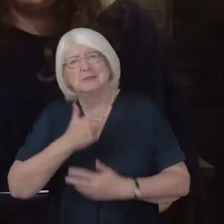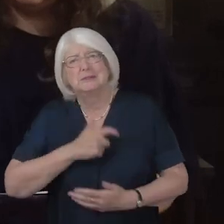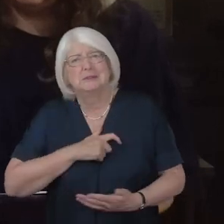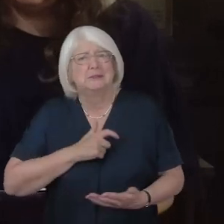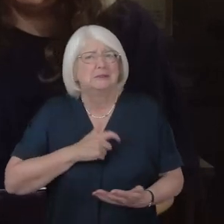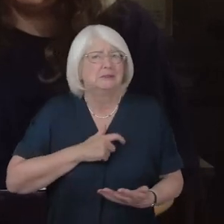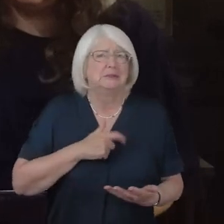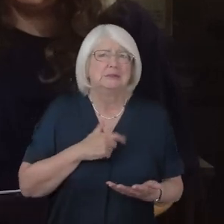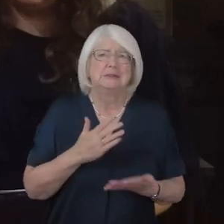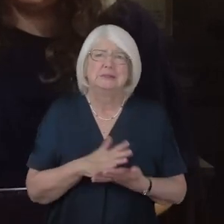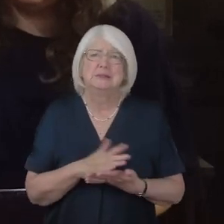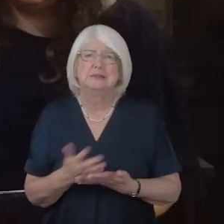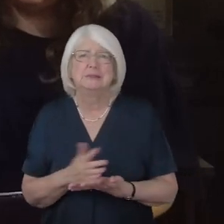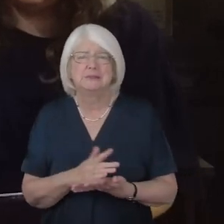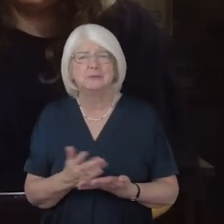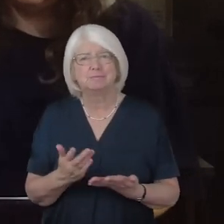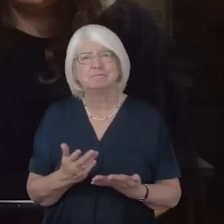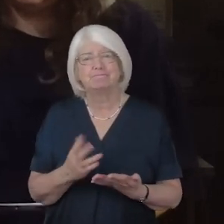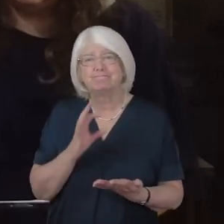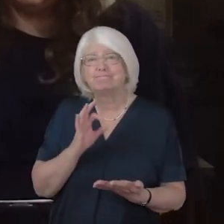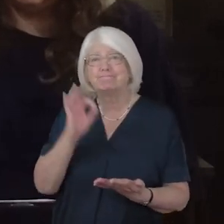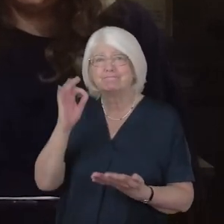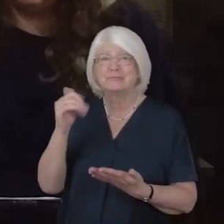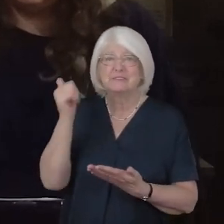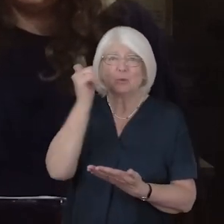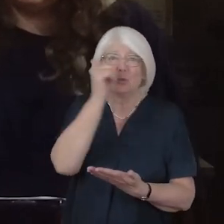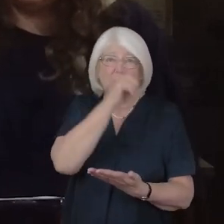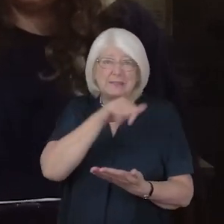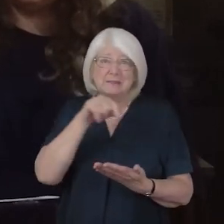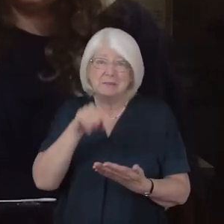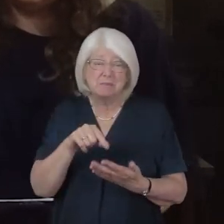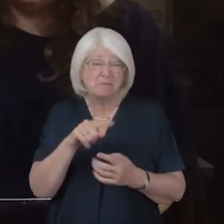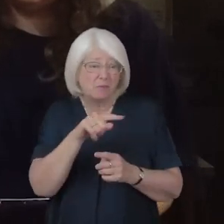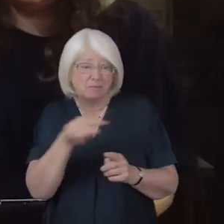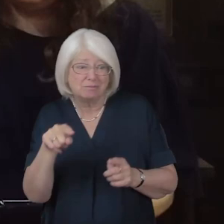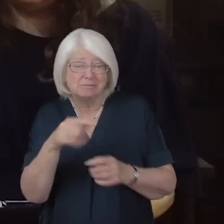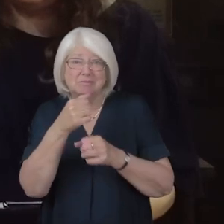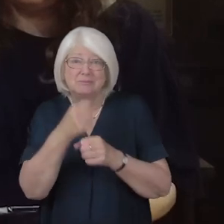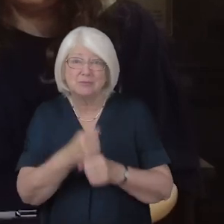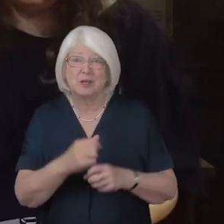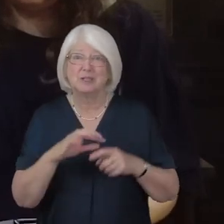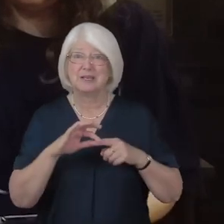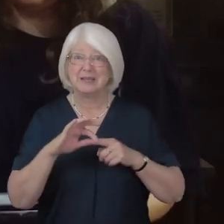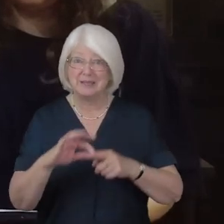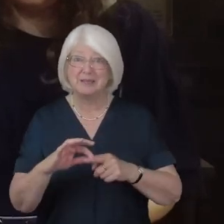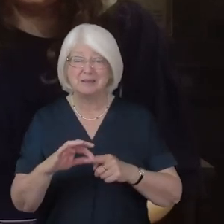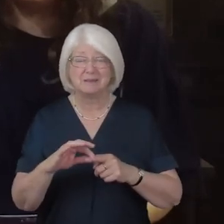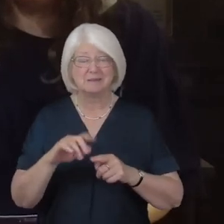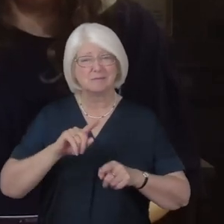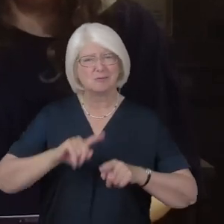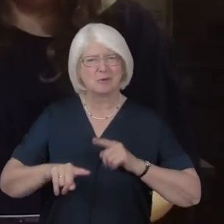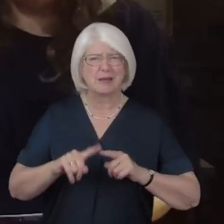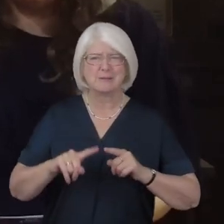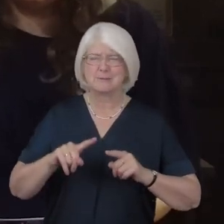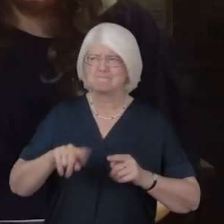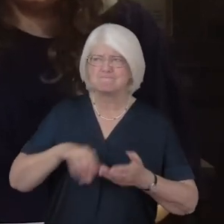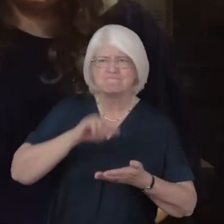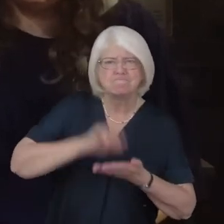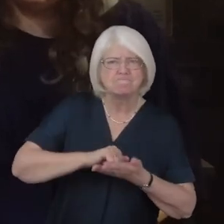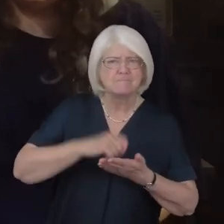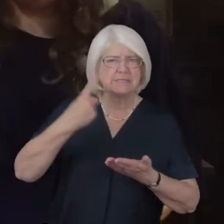we ask for wisdom for church leaders as they seek to make the best decisions for their congregations